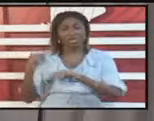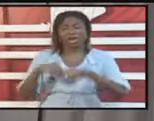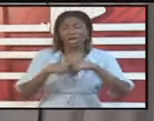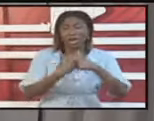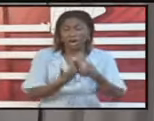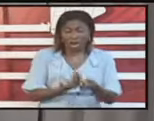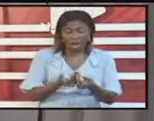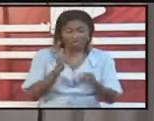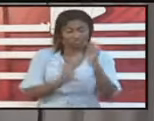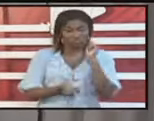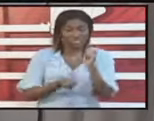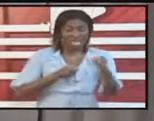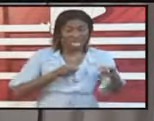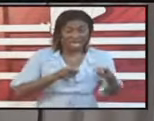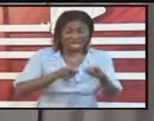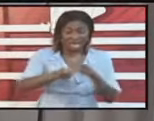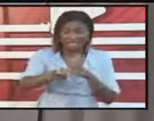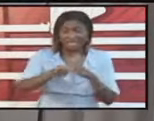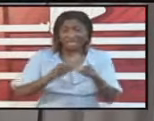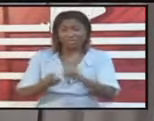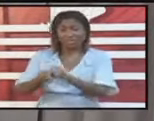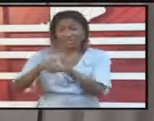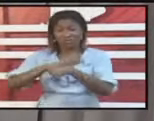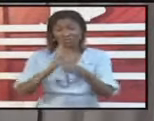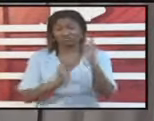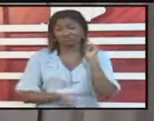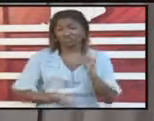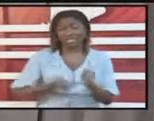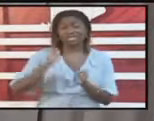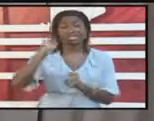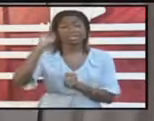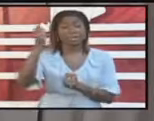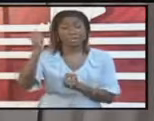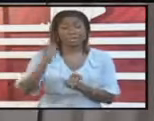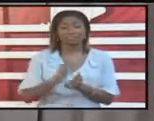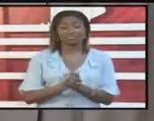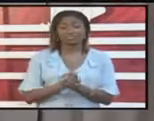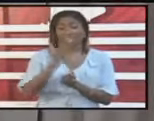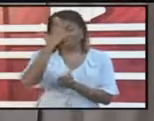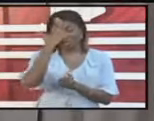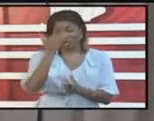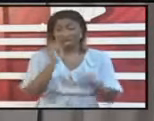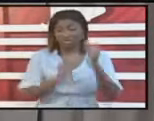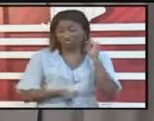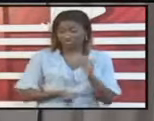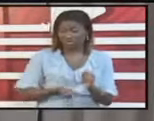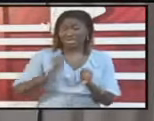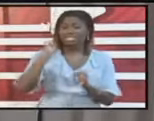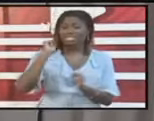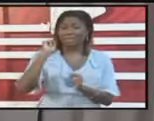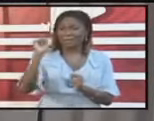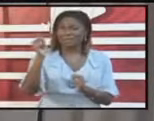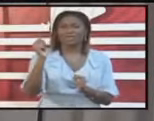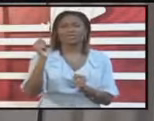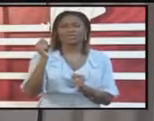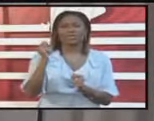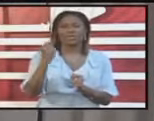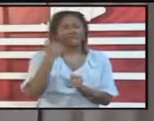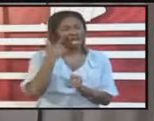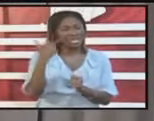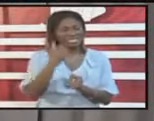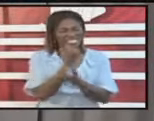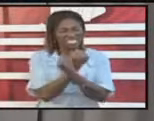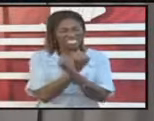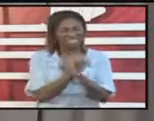this pandemic in Trinidad and Tobago making Trinidad and Tobago a somewhat safer haven